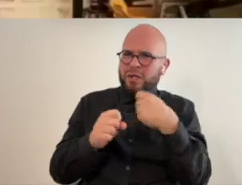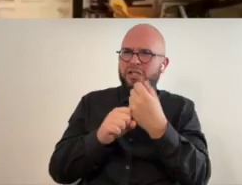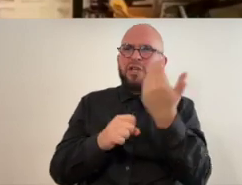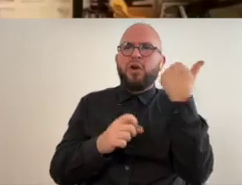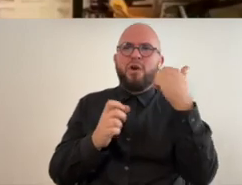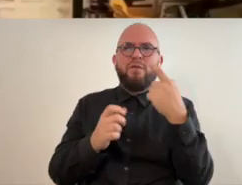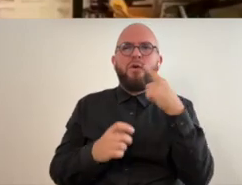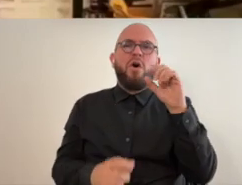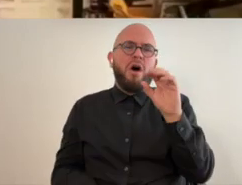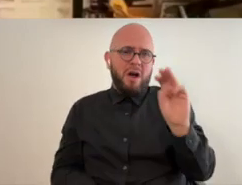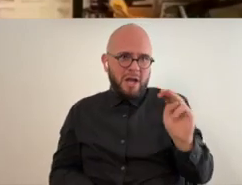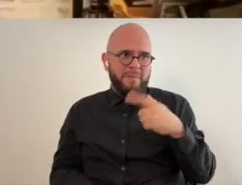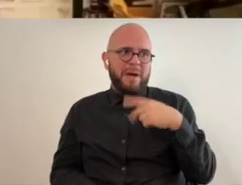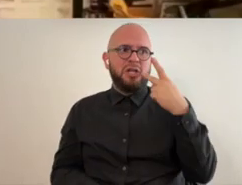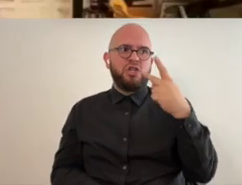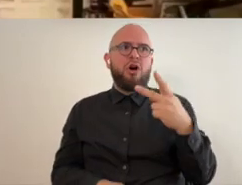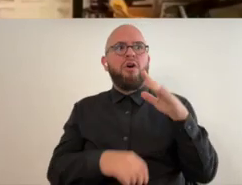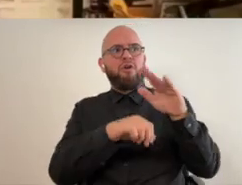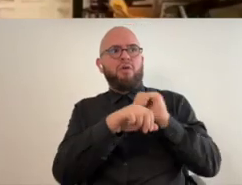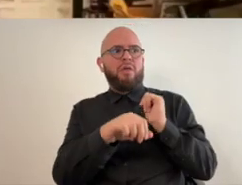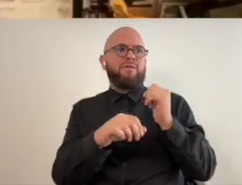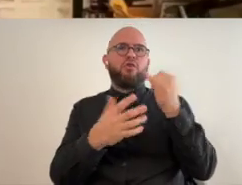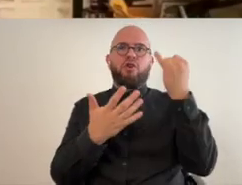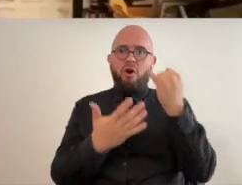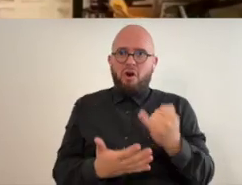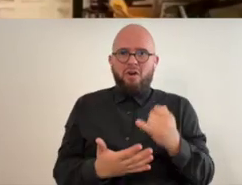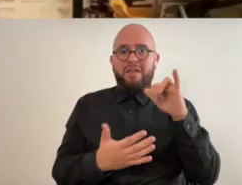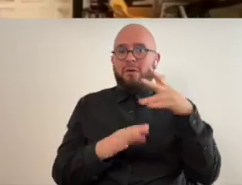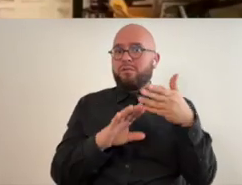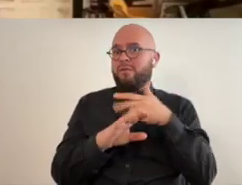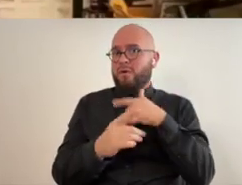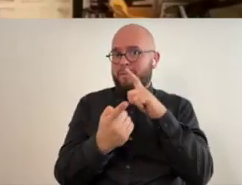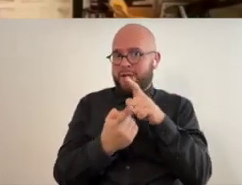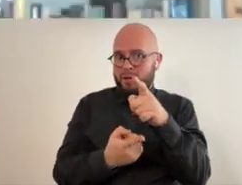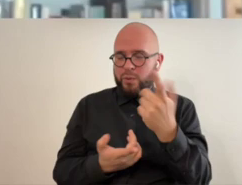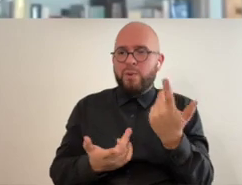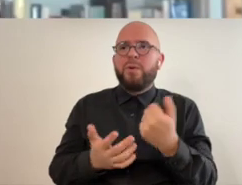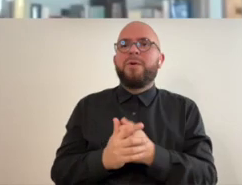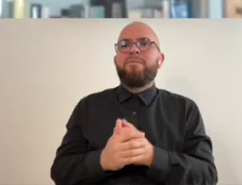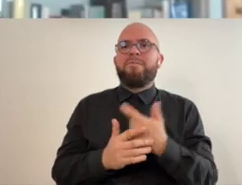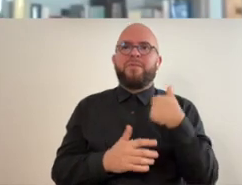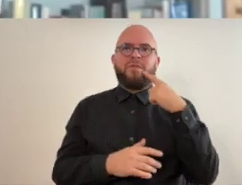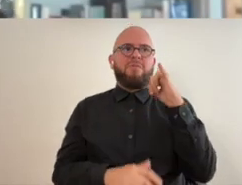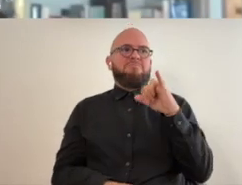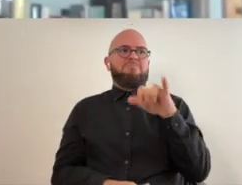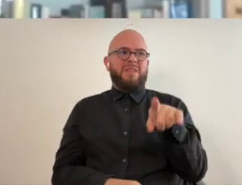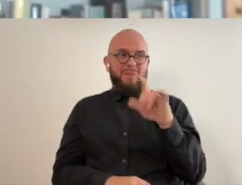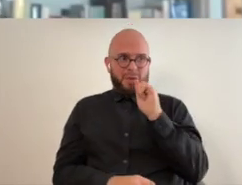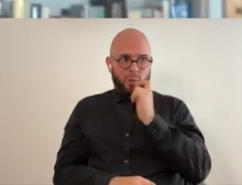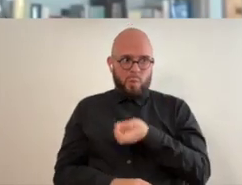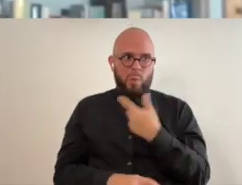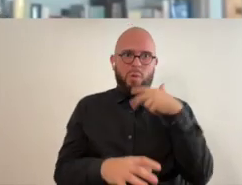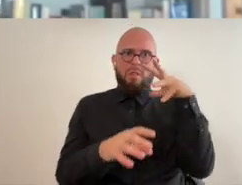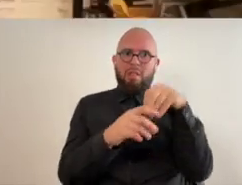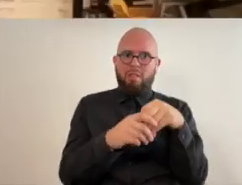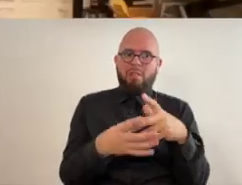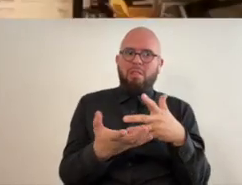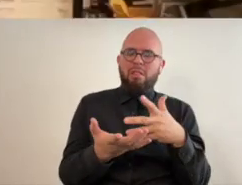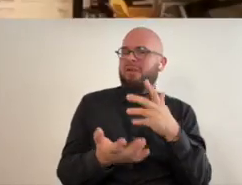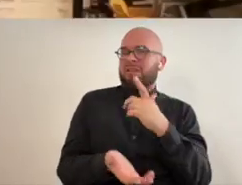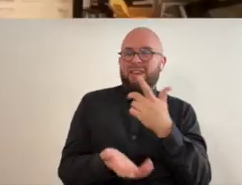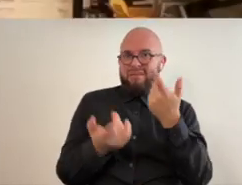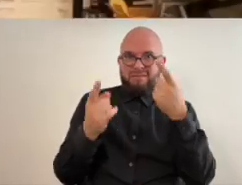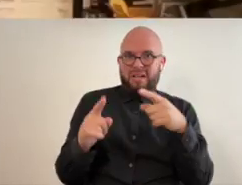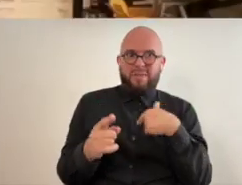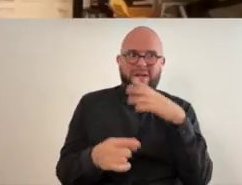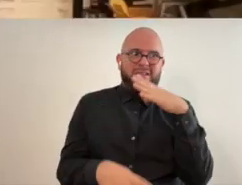years ago for opulent mobility i'd seen the call for art okay um that was before i knew you and i